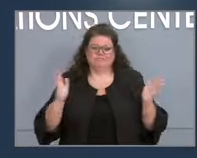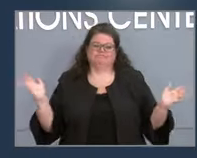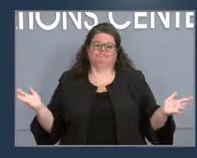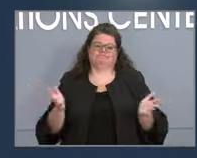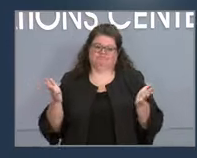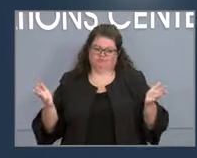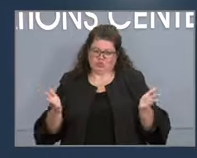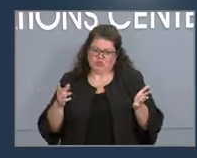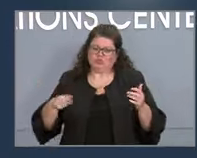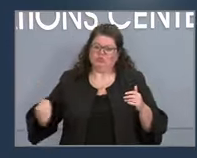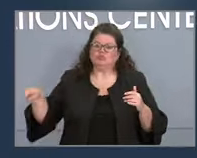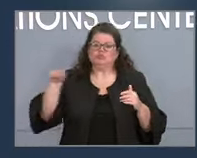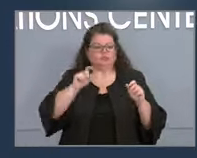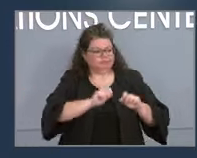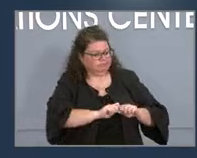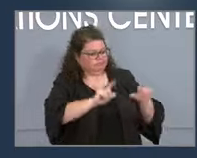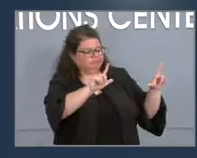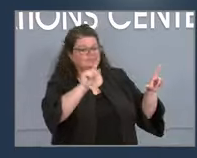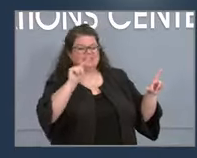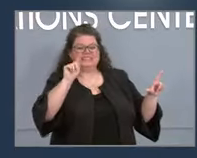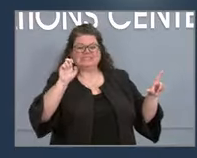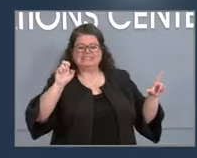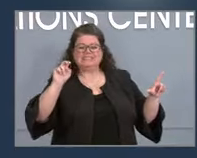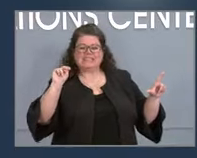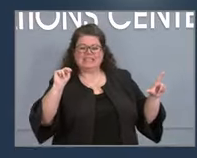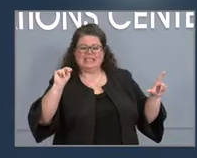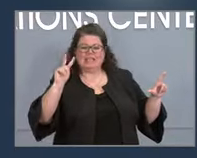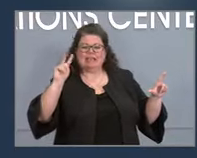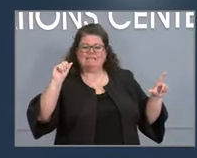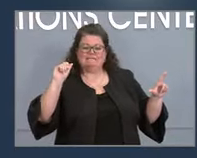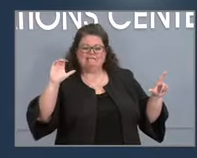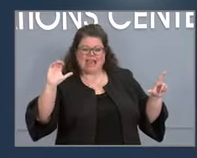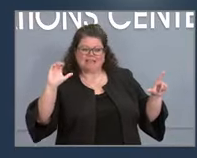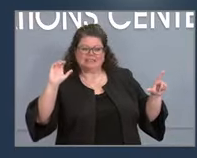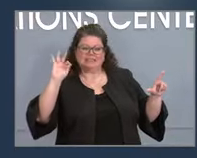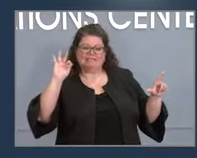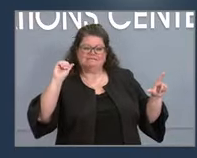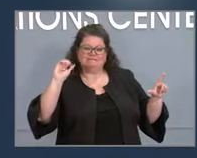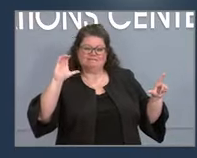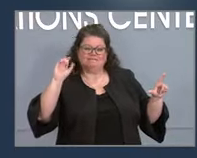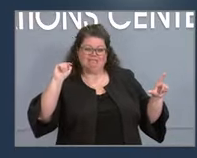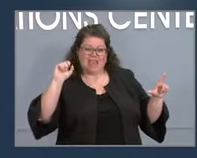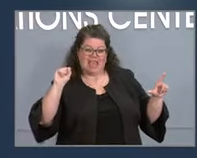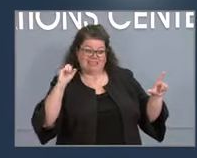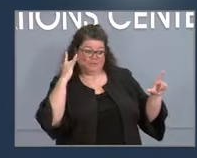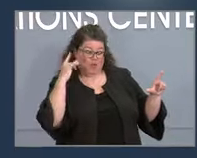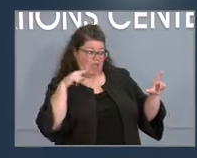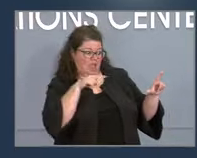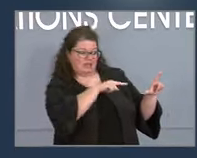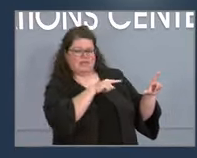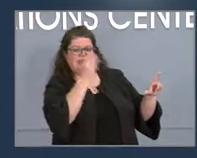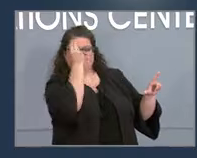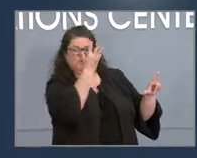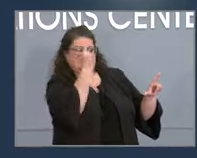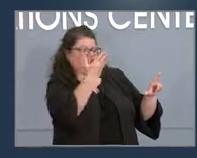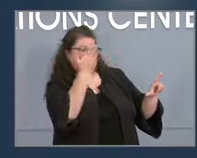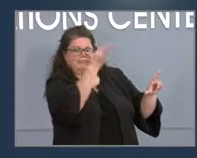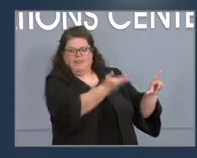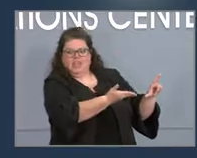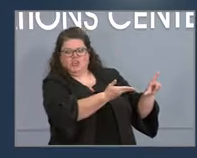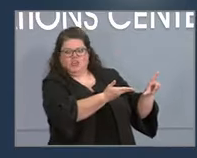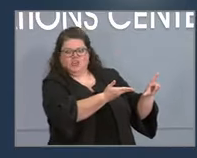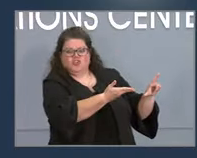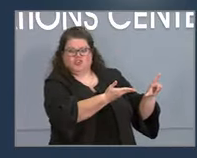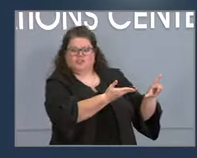visit teenvaxfax.com to get the information and resources they need to educate themselves